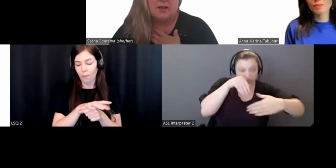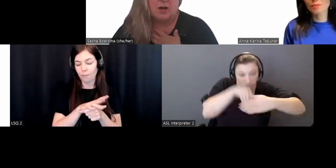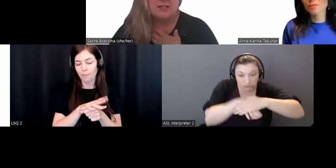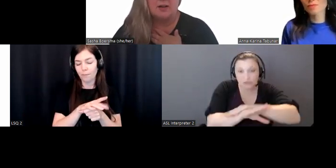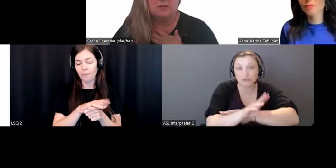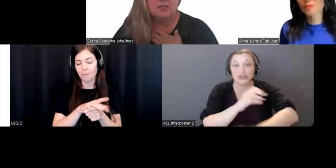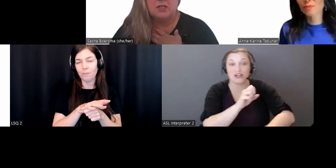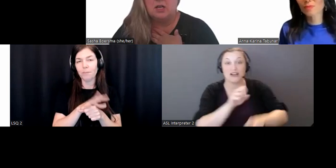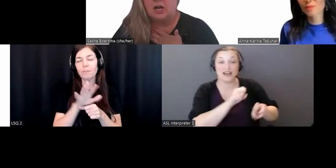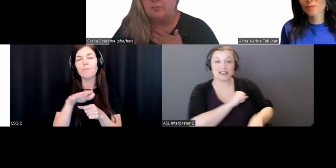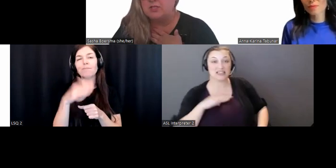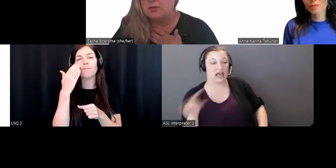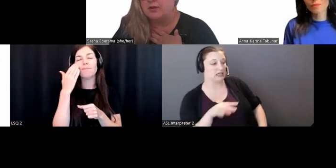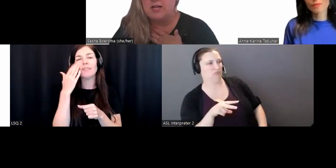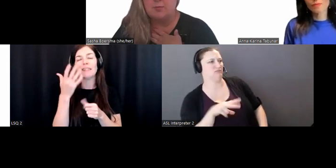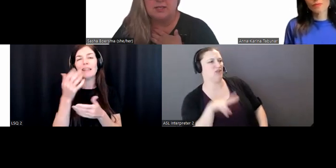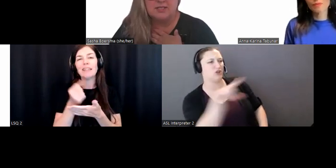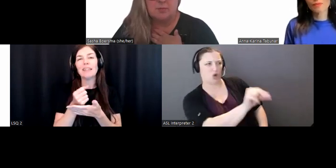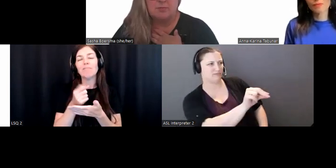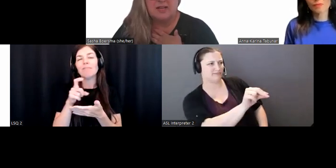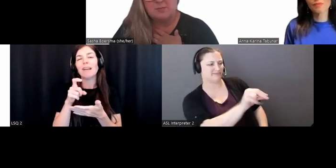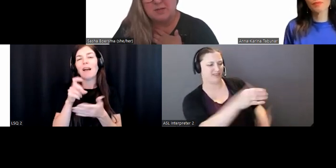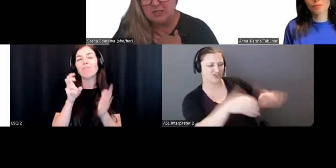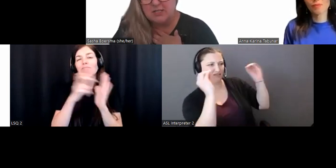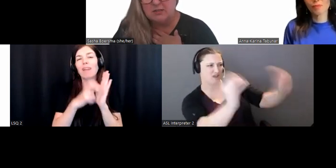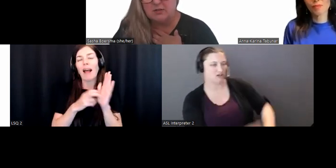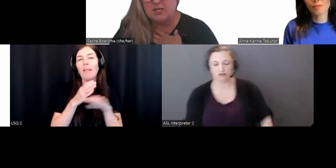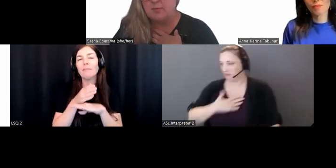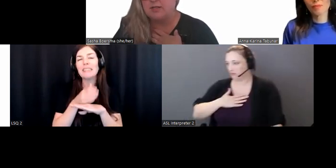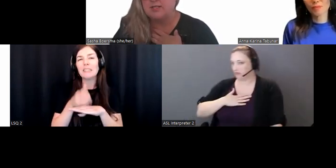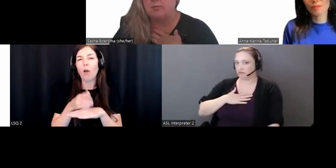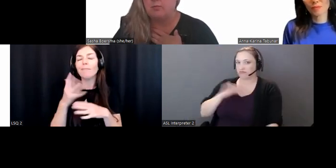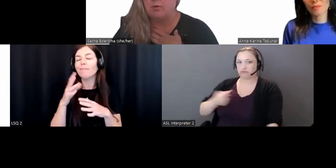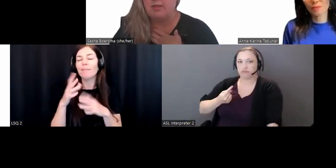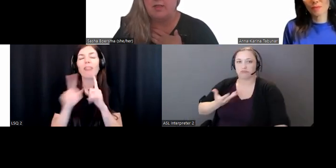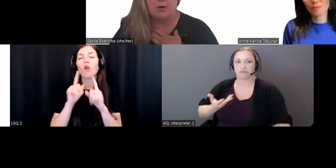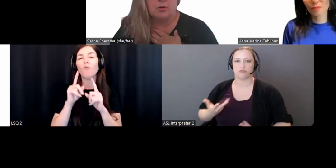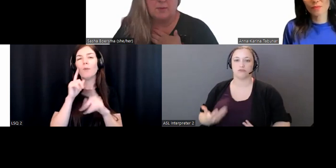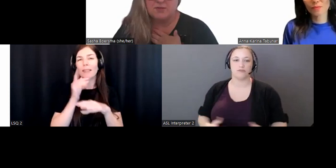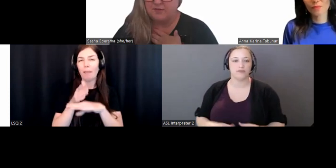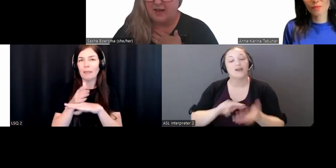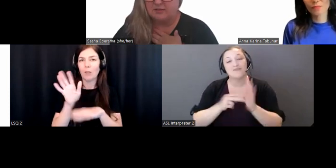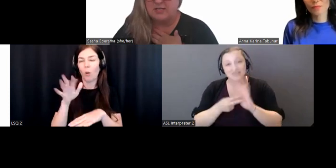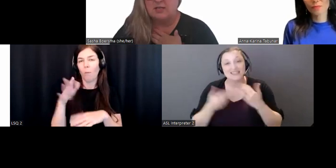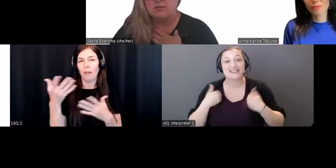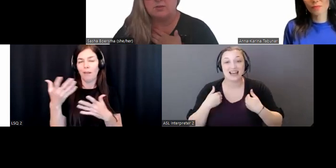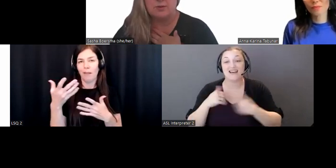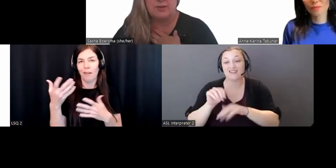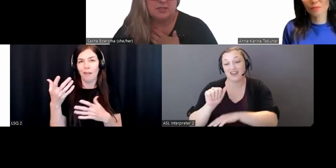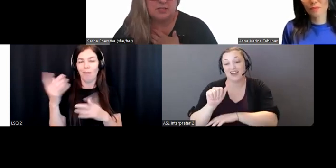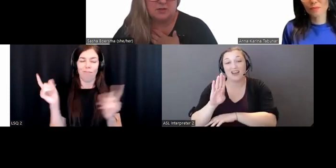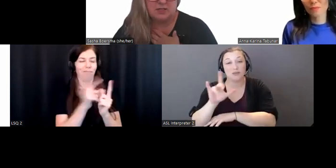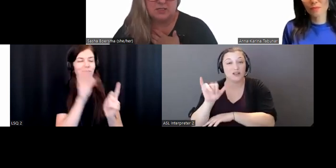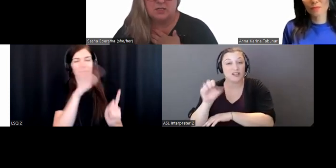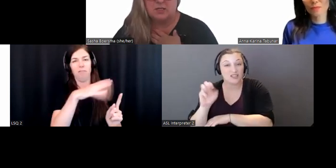And they walked out. So there's ableism in admissions. There's ableism within the programs from faculty. There's